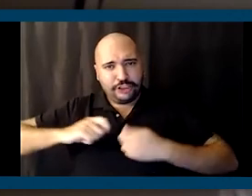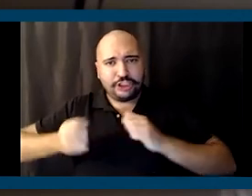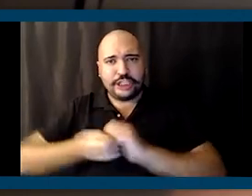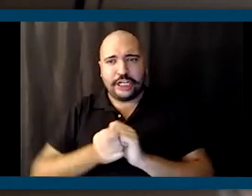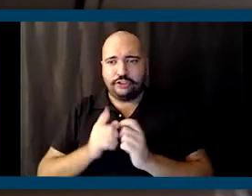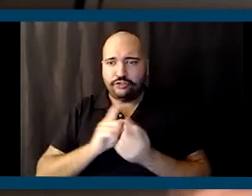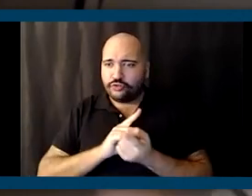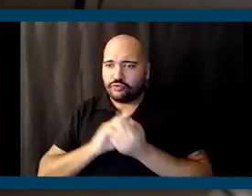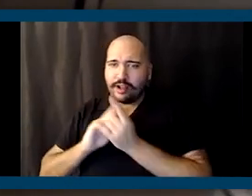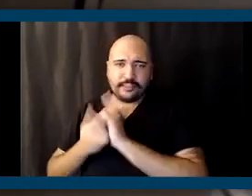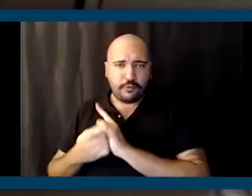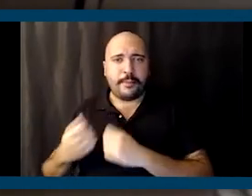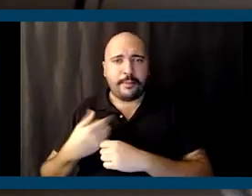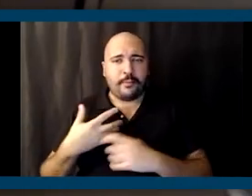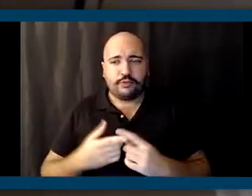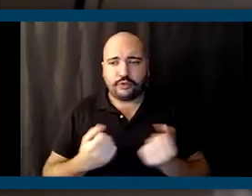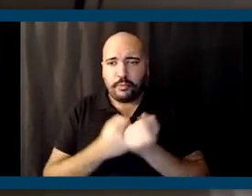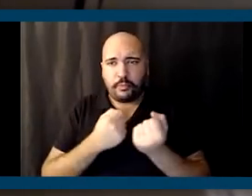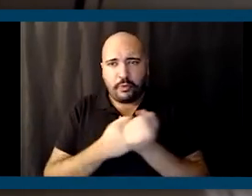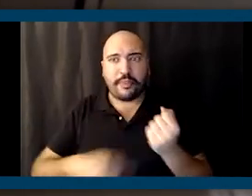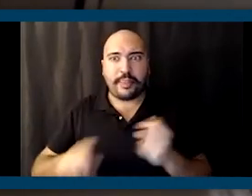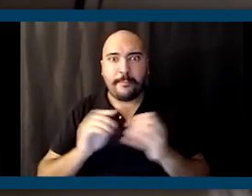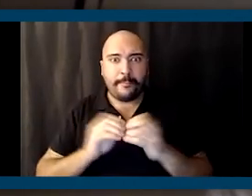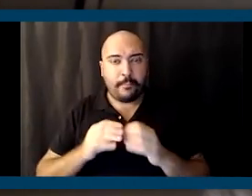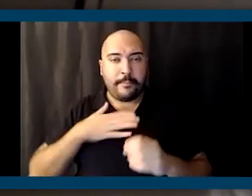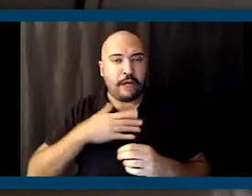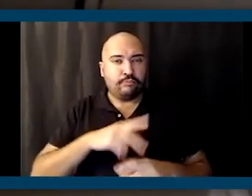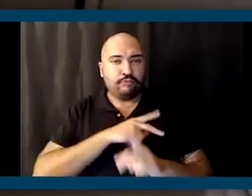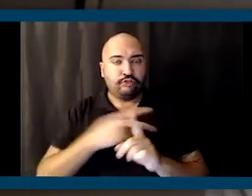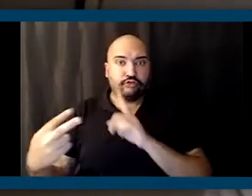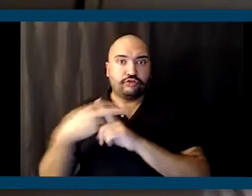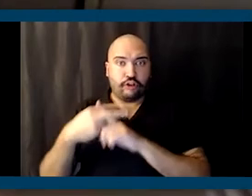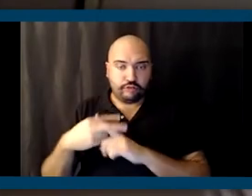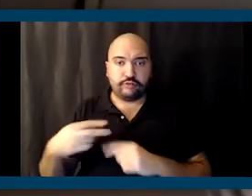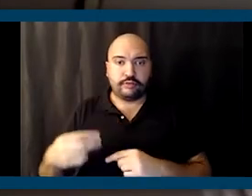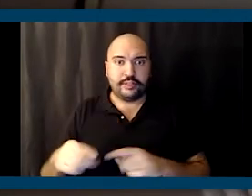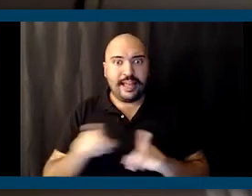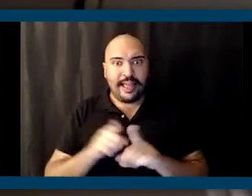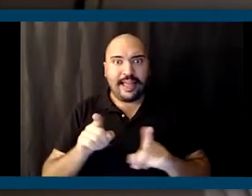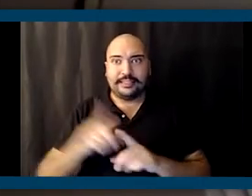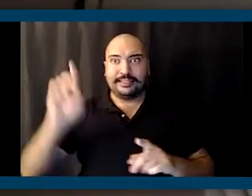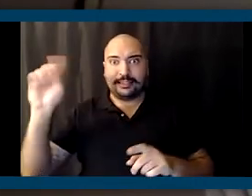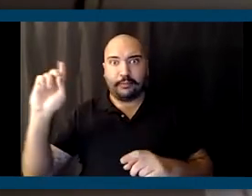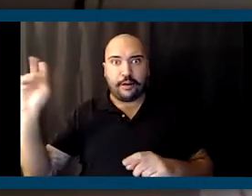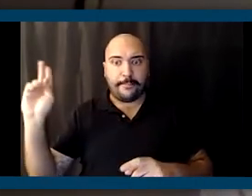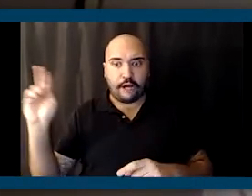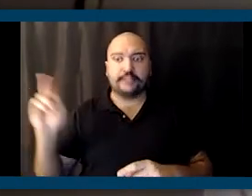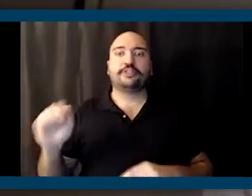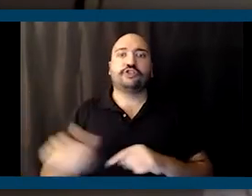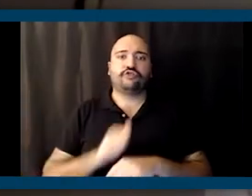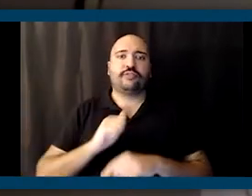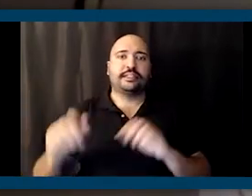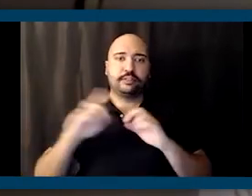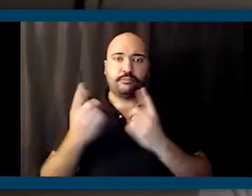Um, and then it makes me want to support them even more. So that's my personal charge. Um, I think as a parting, you know, the training department,